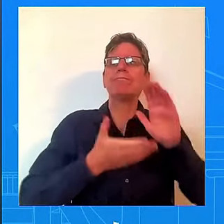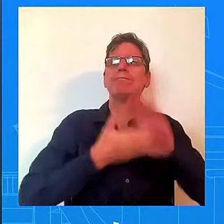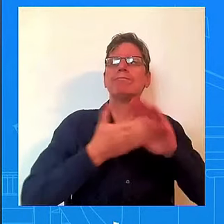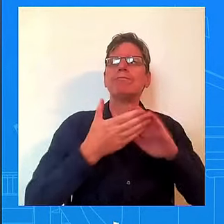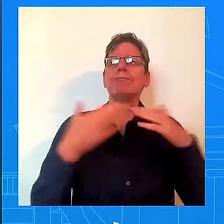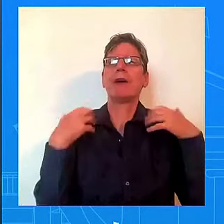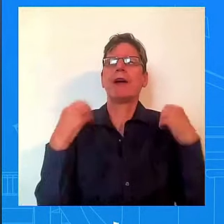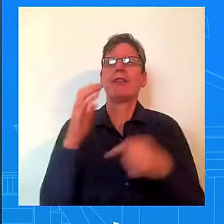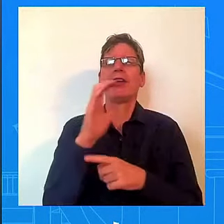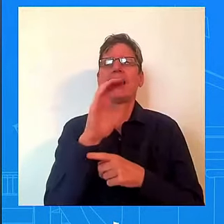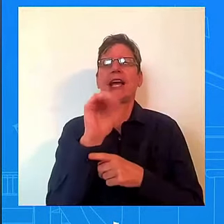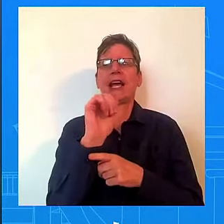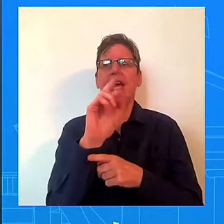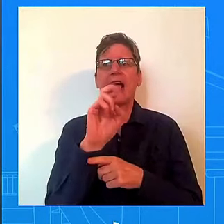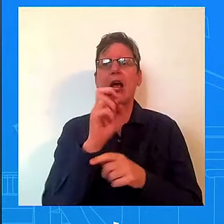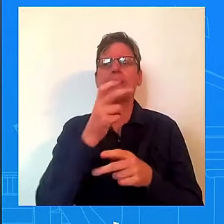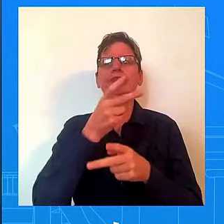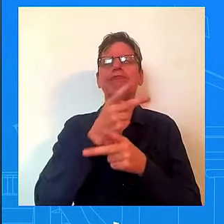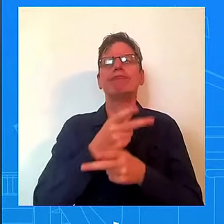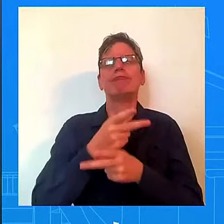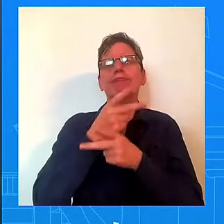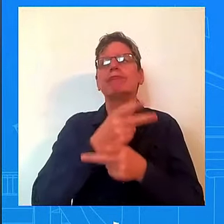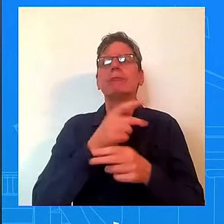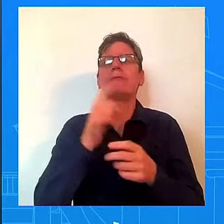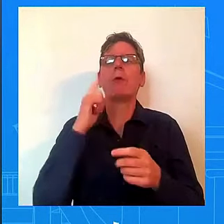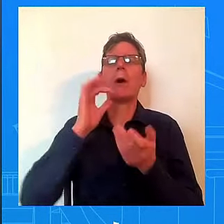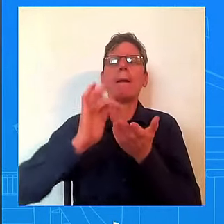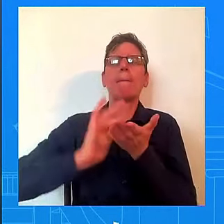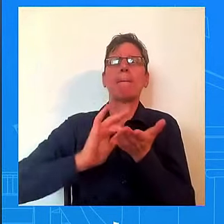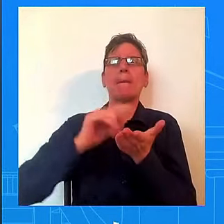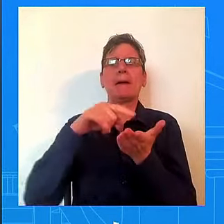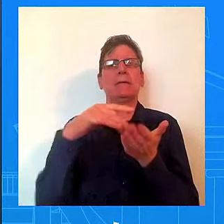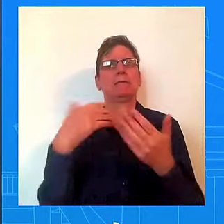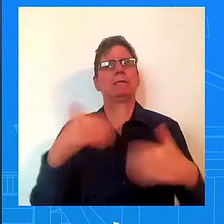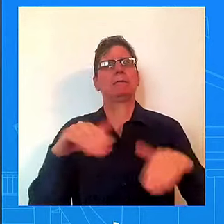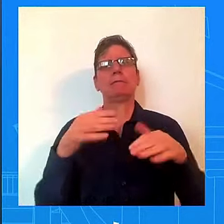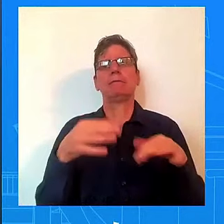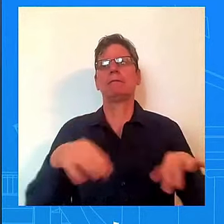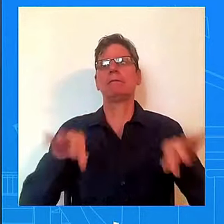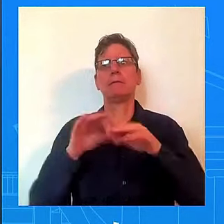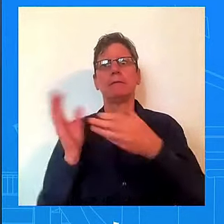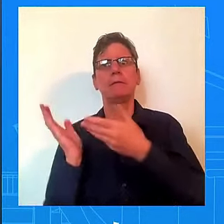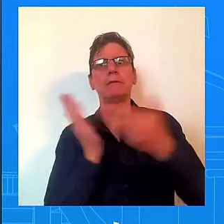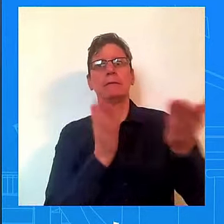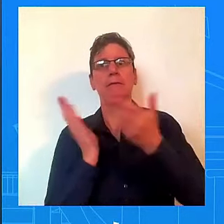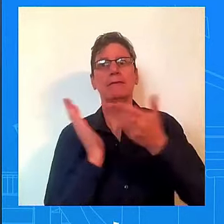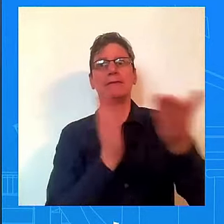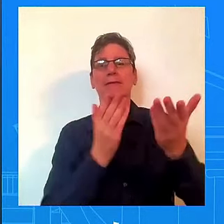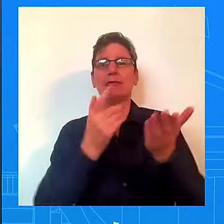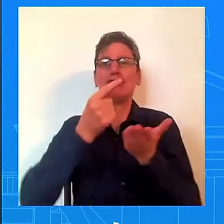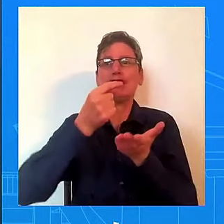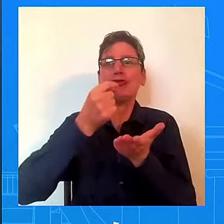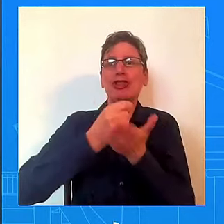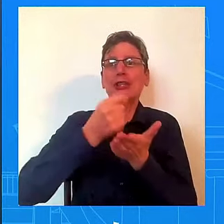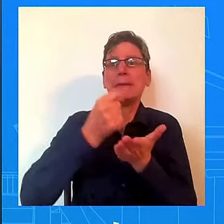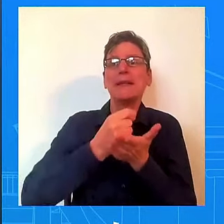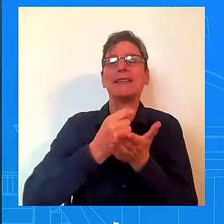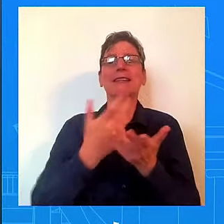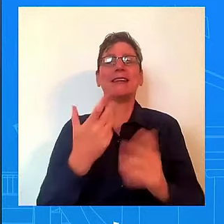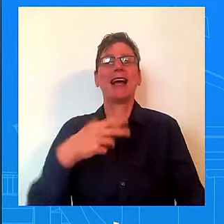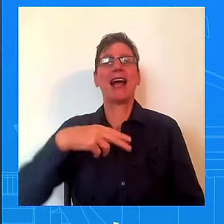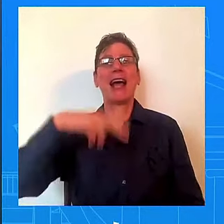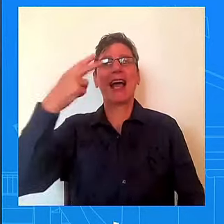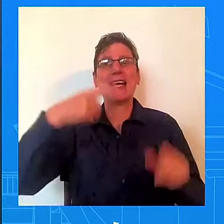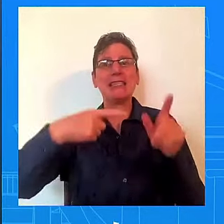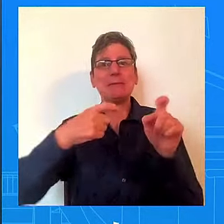high-speed internet, she explained, they lack healthcare. Because for all too many people who don't have a car, it's way too far